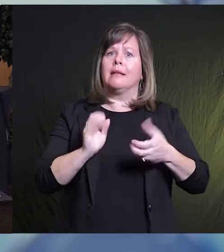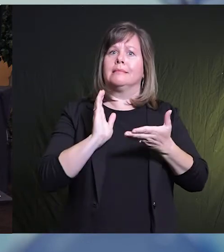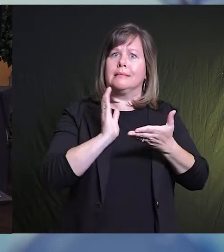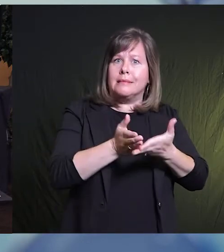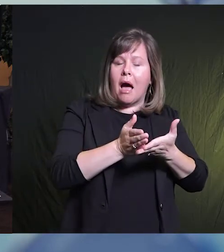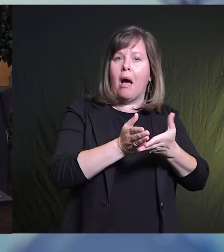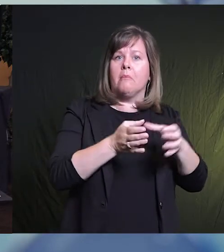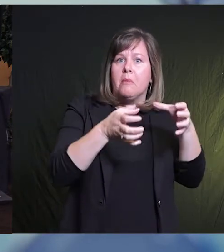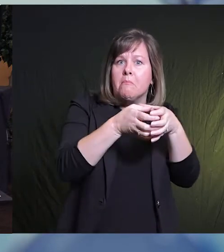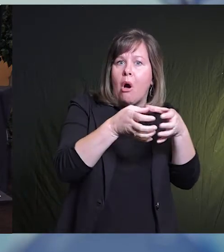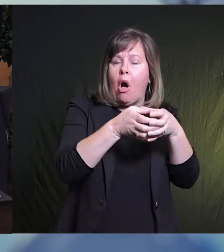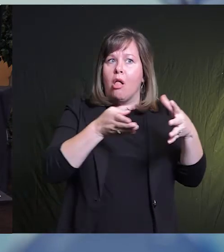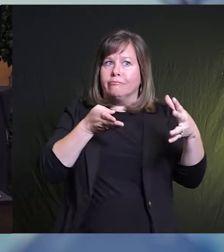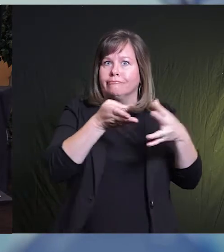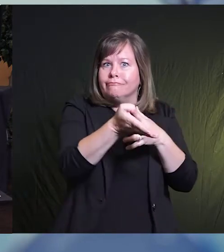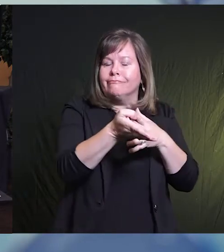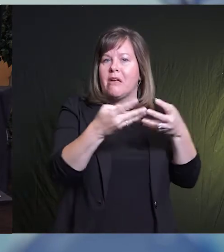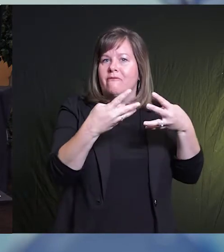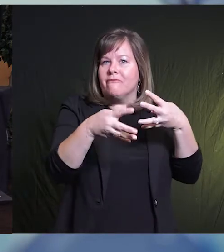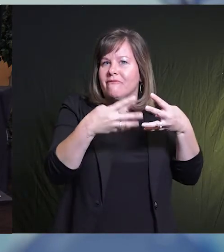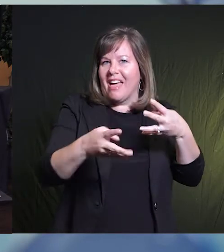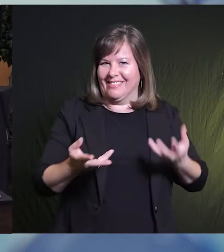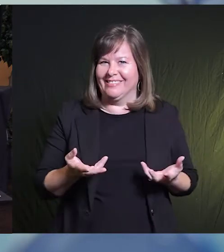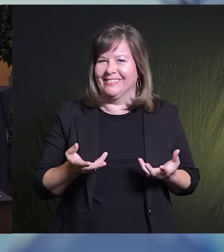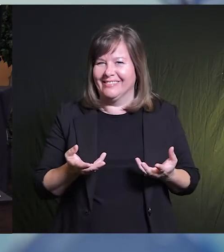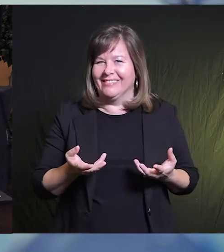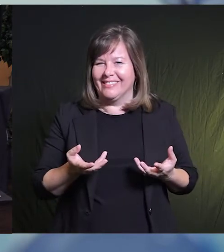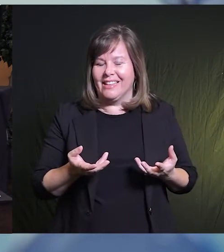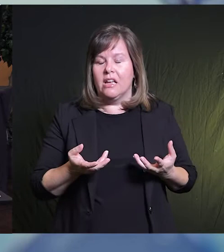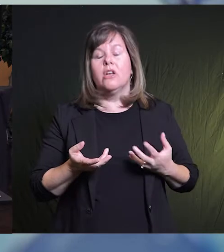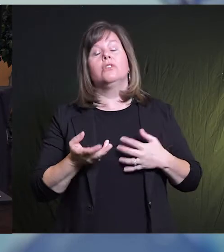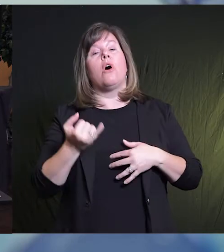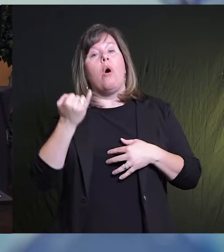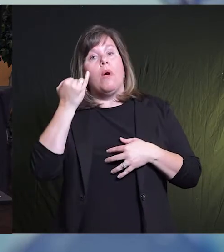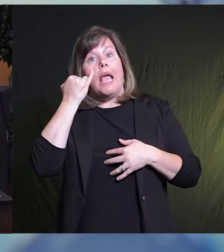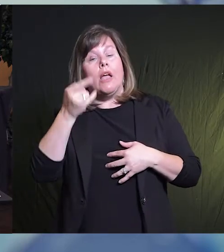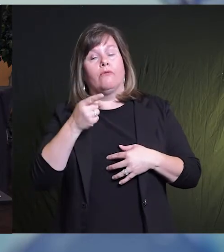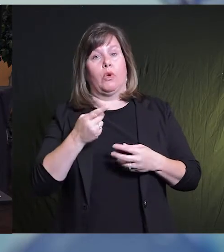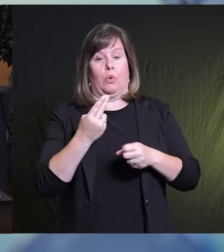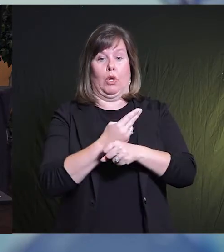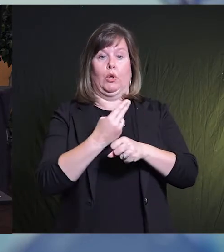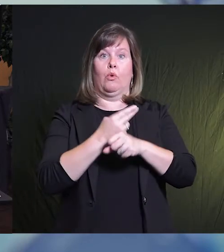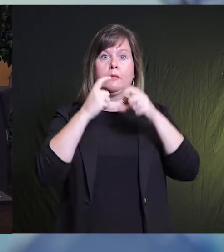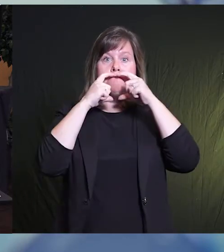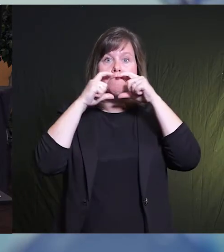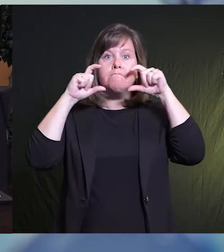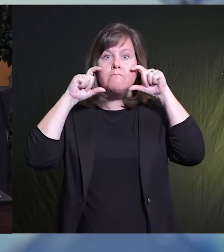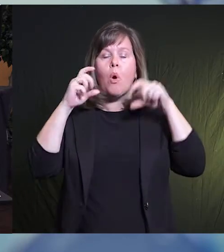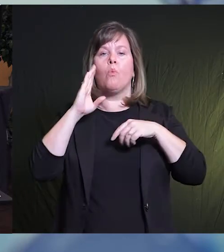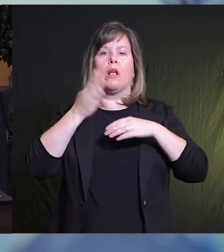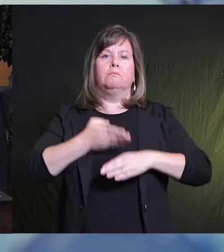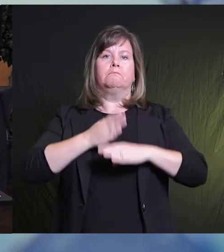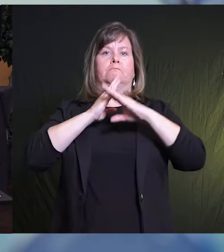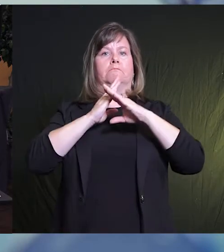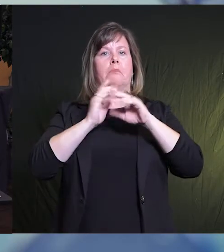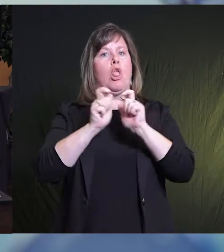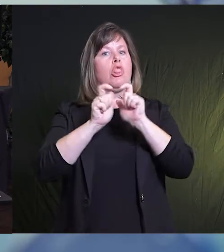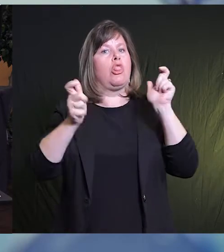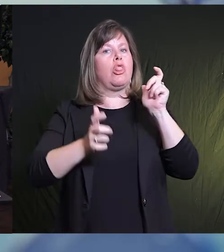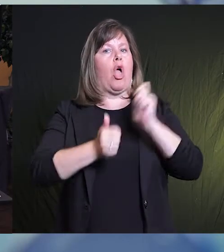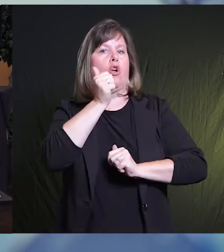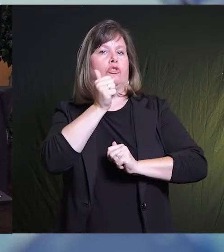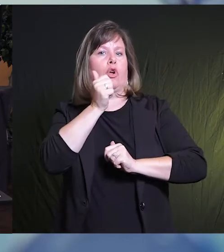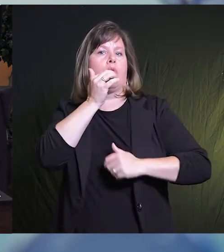between. So a mask is useful at stopping and arresting those larger particles of moisture.